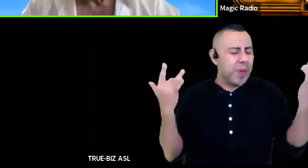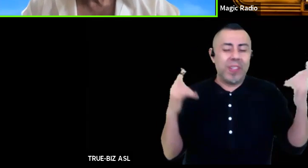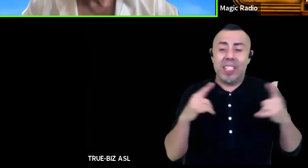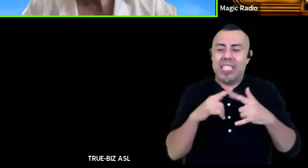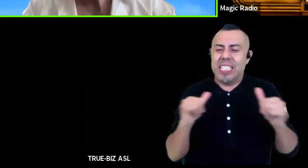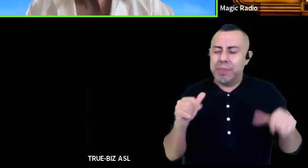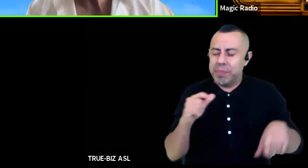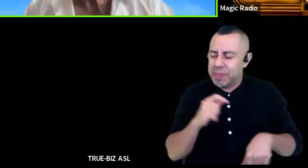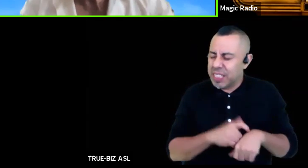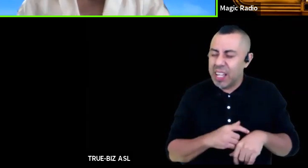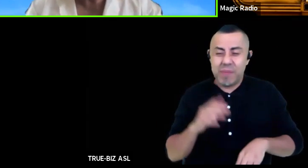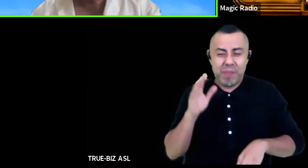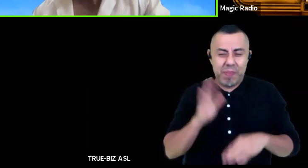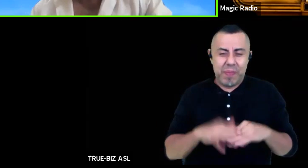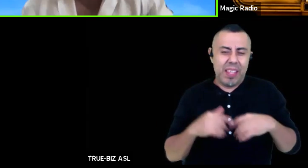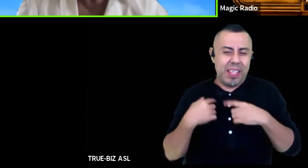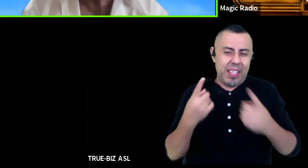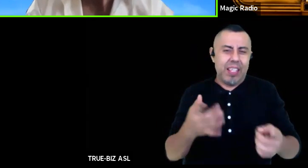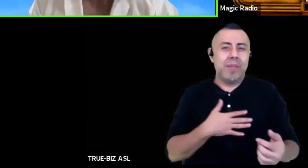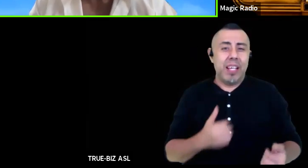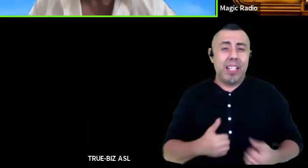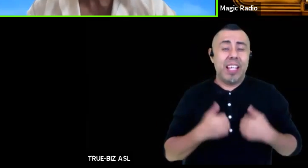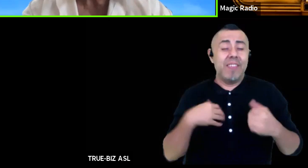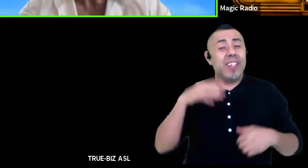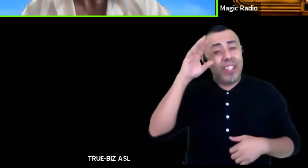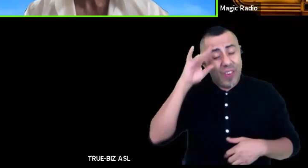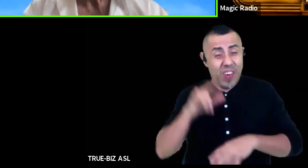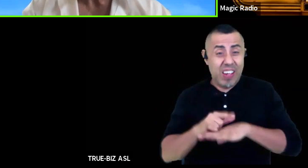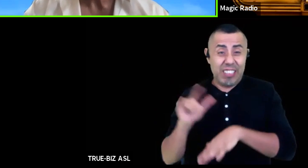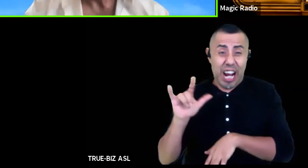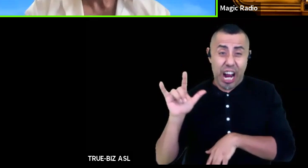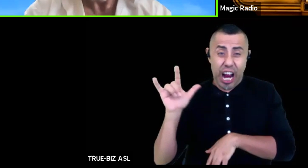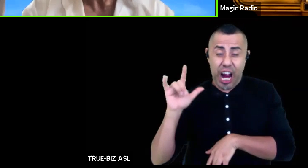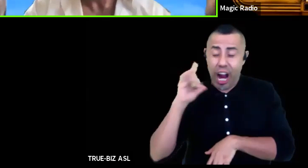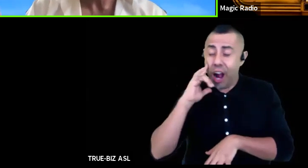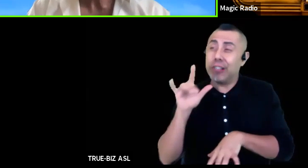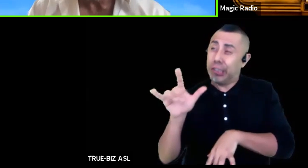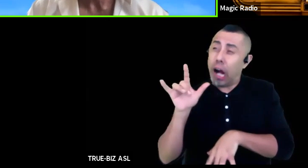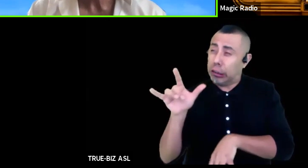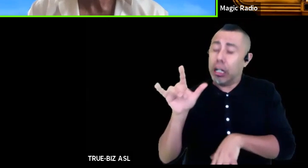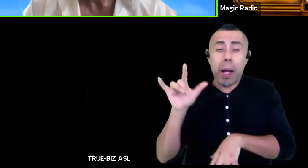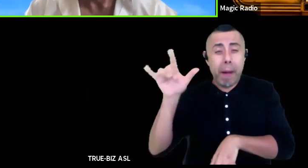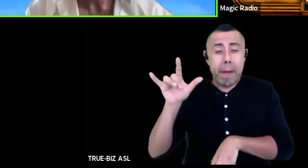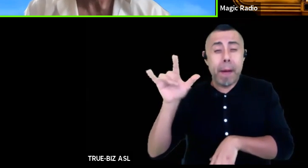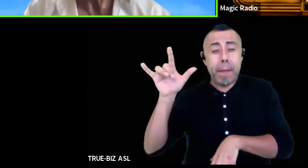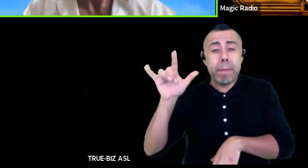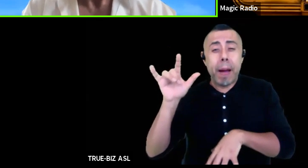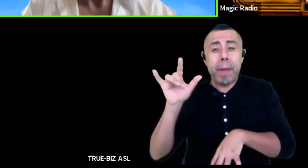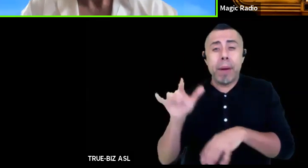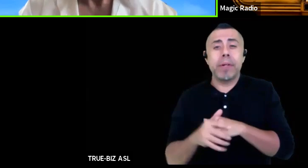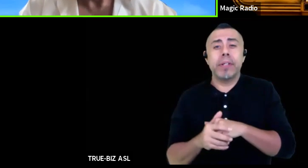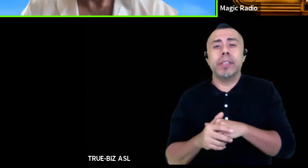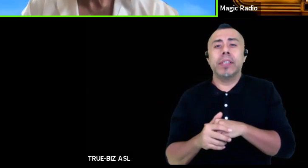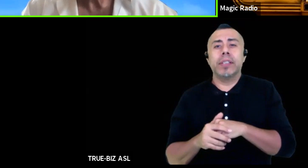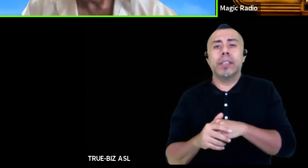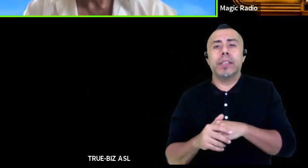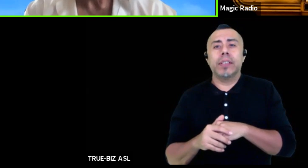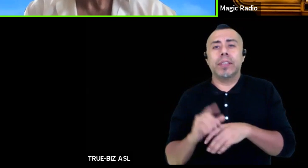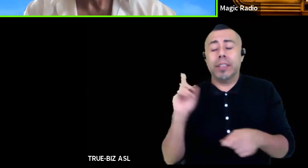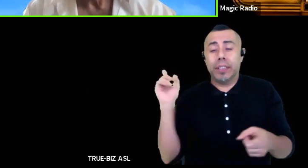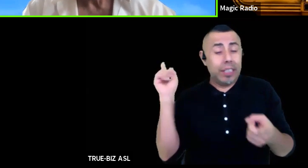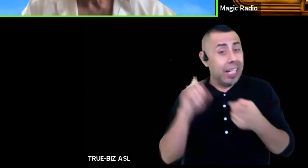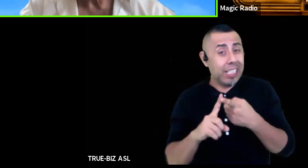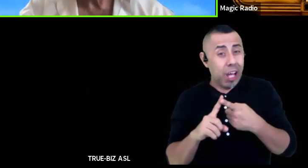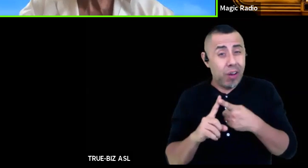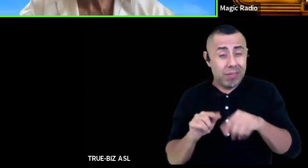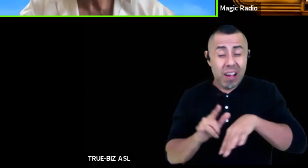and my old plants start to rumble and creak and crack instruments start to pop out of their sockets until quietly without a sound